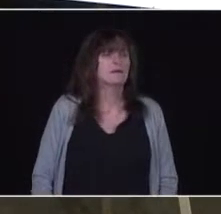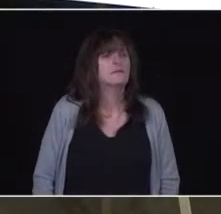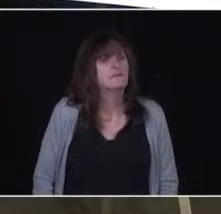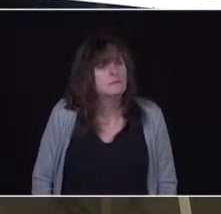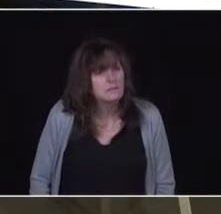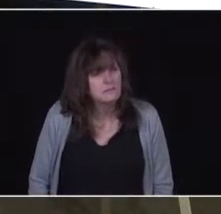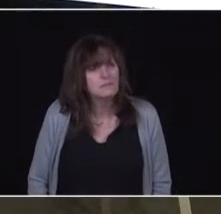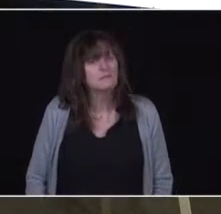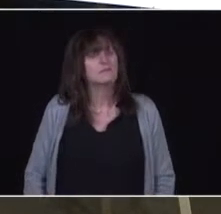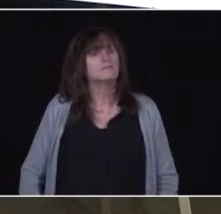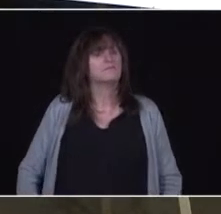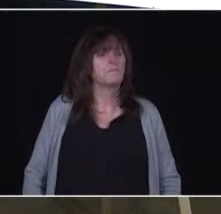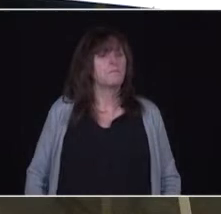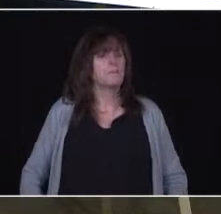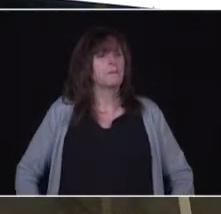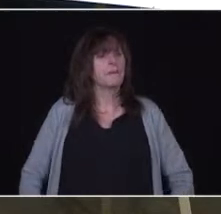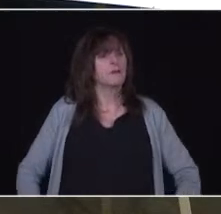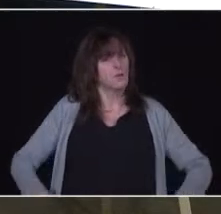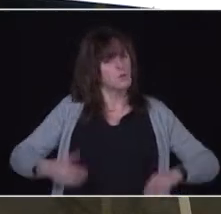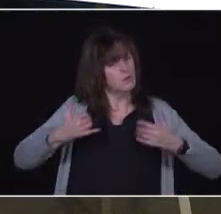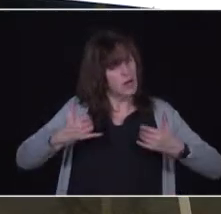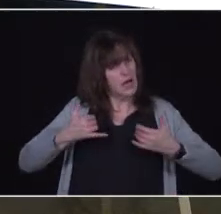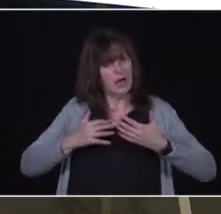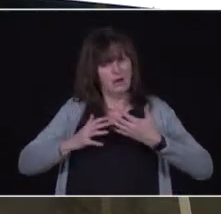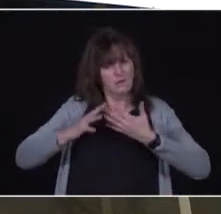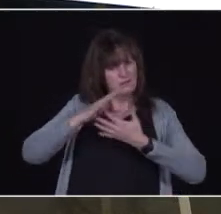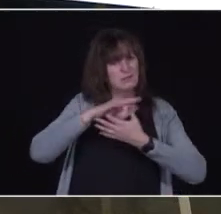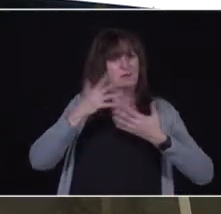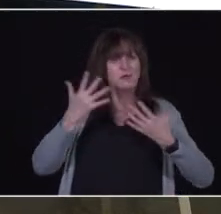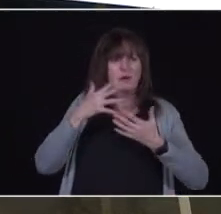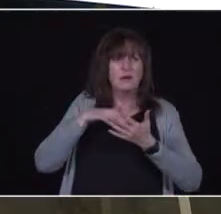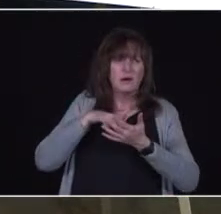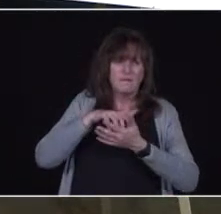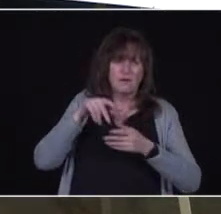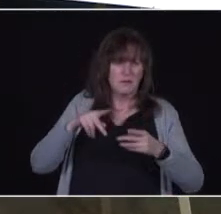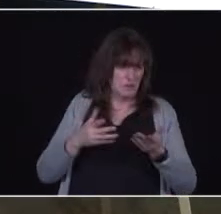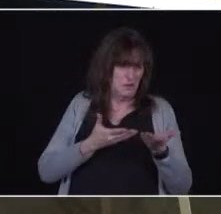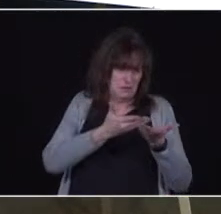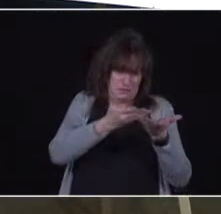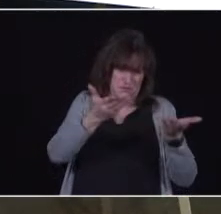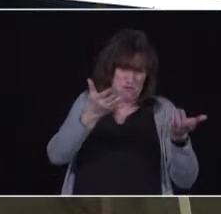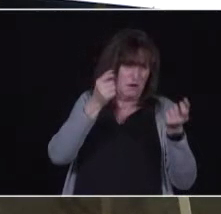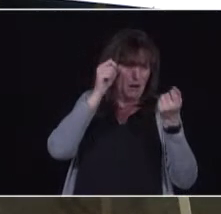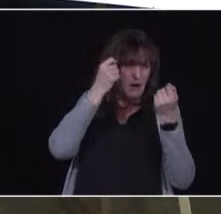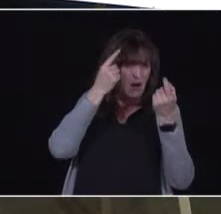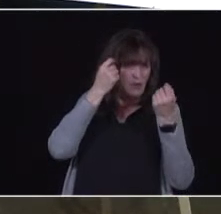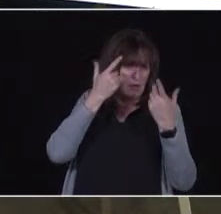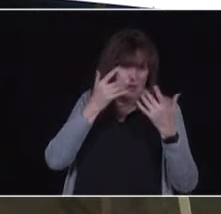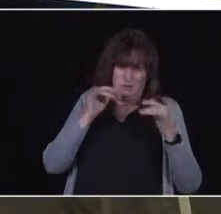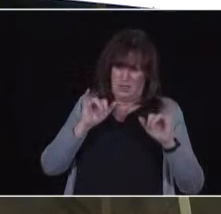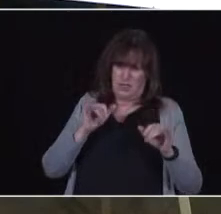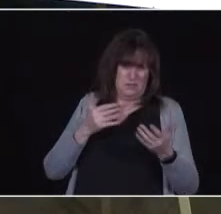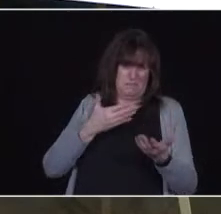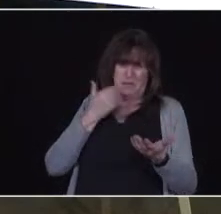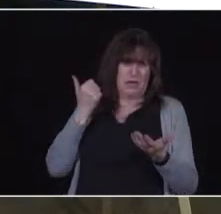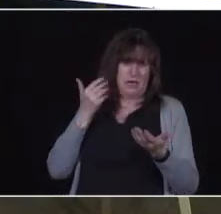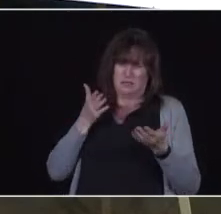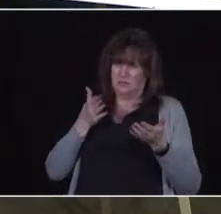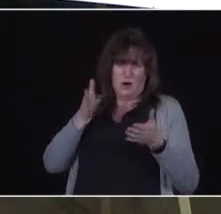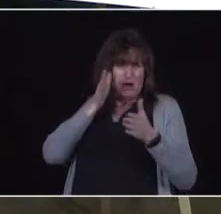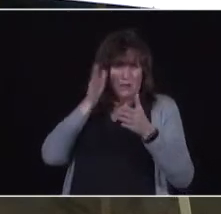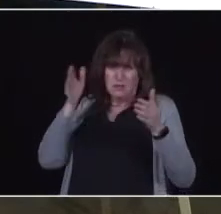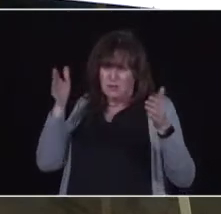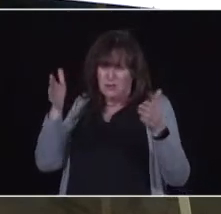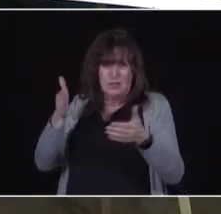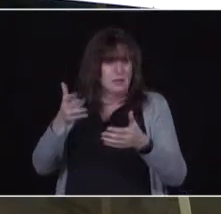as I think you would understand, would be the most efficient way of vaccinating across the province when you have large numbers of vaccines. Our challenge